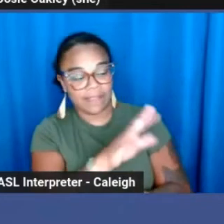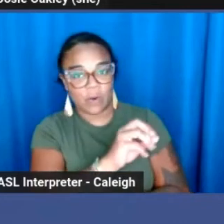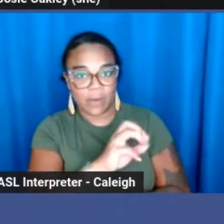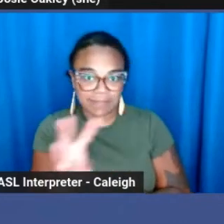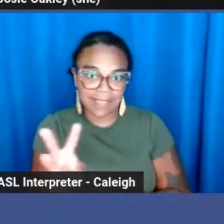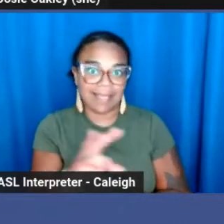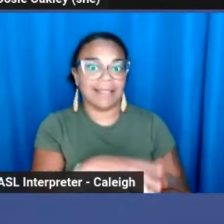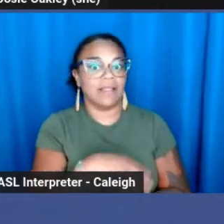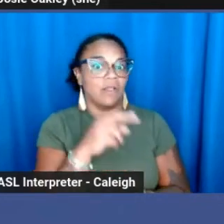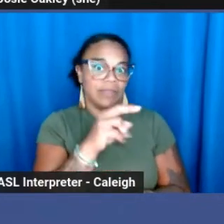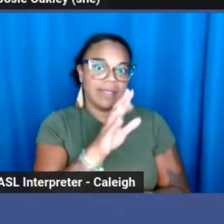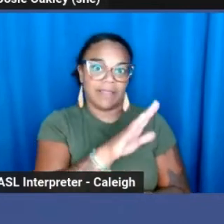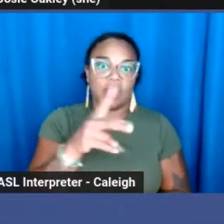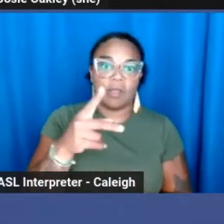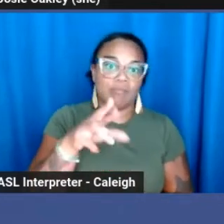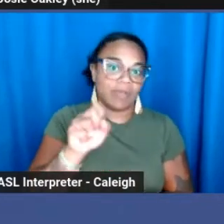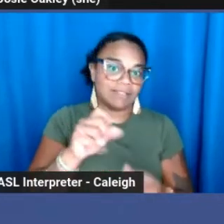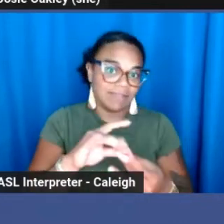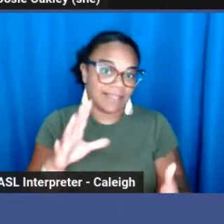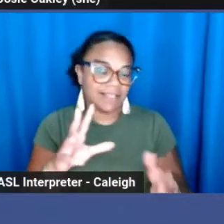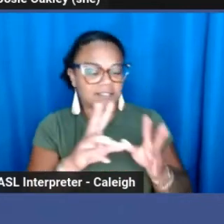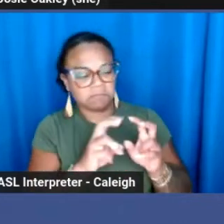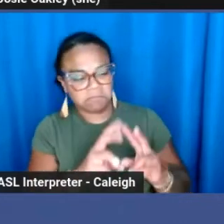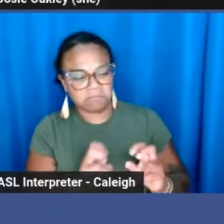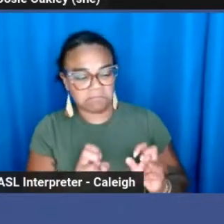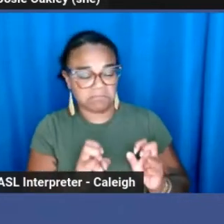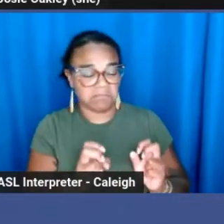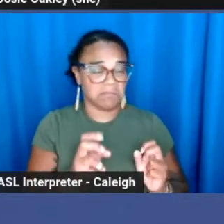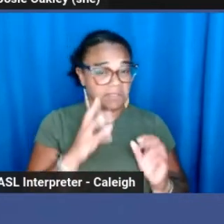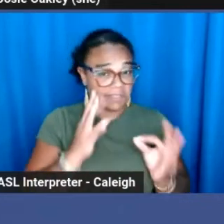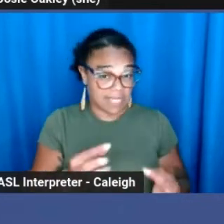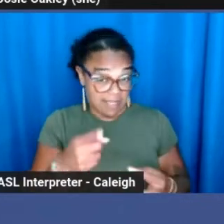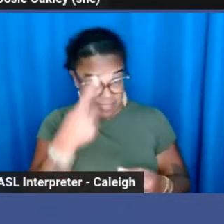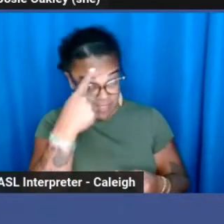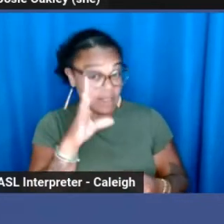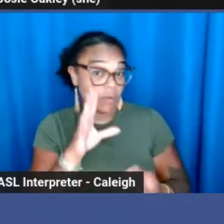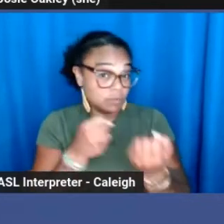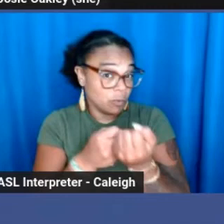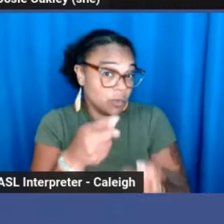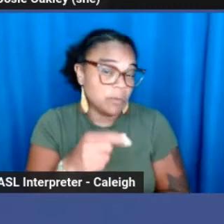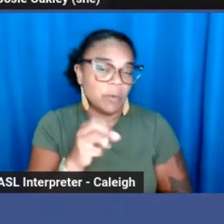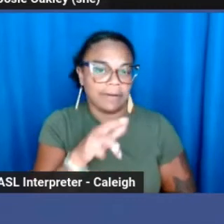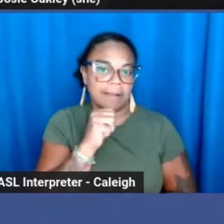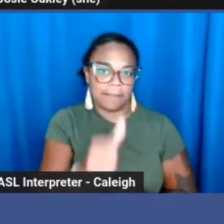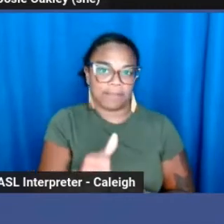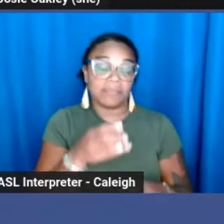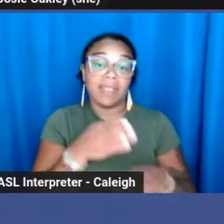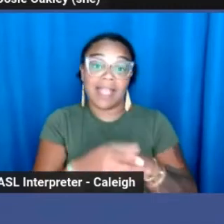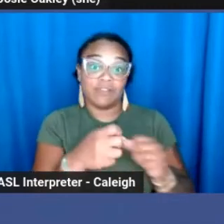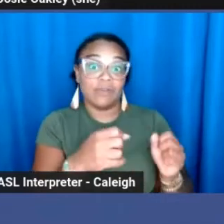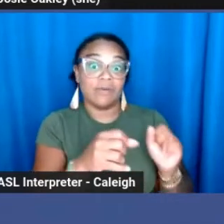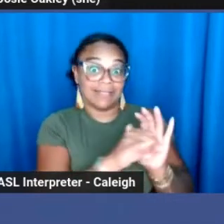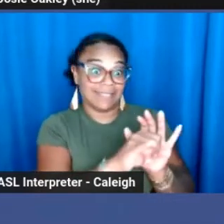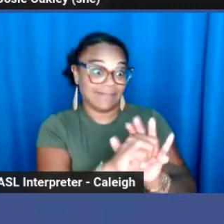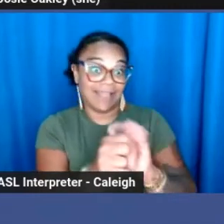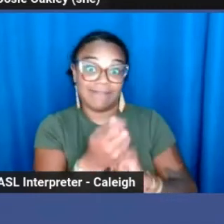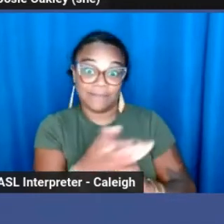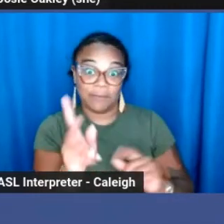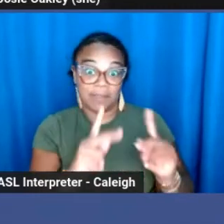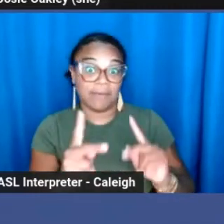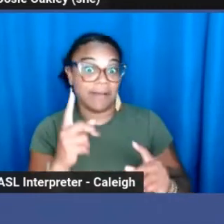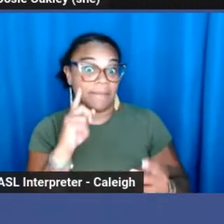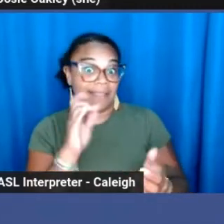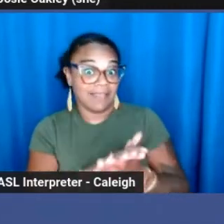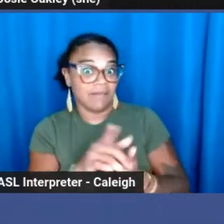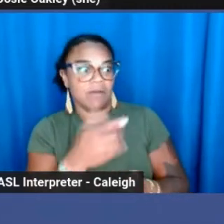assess whether you think they're going to be on board. Once you have a few people that you think might be good targets,